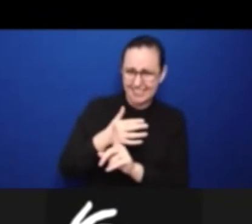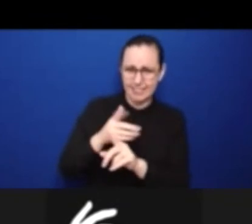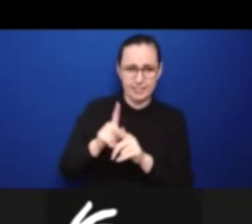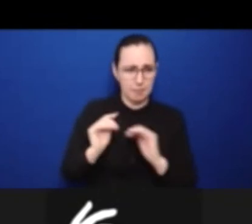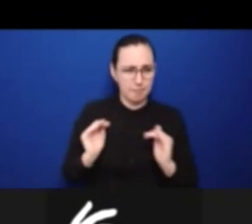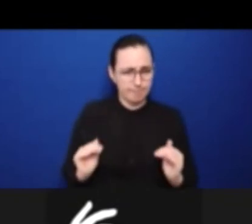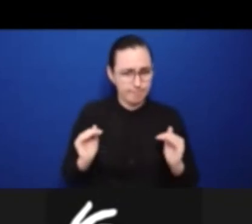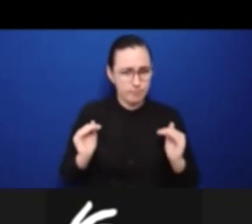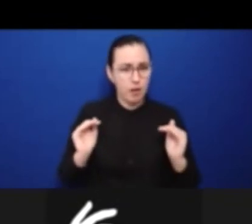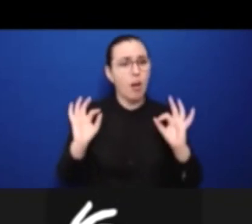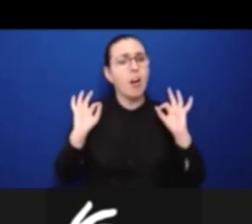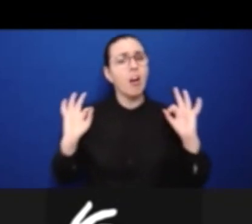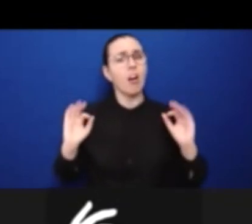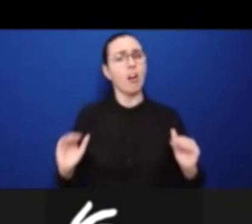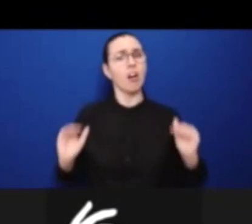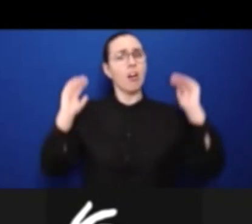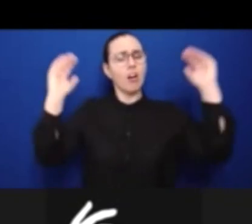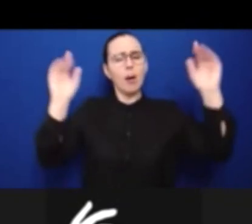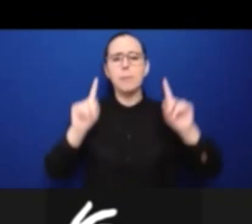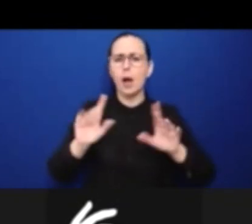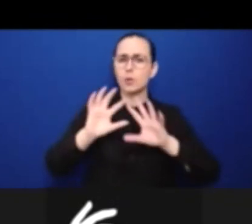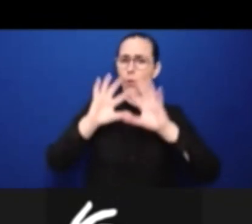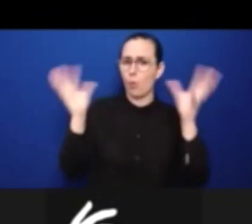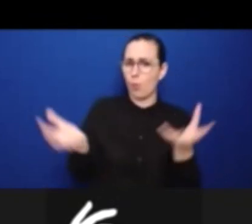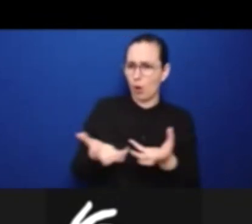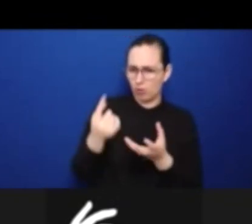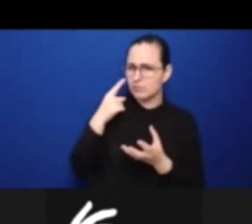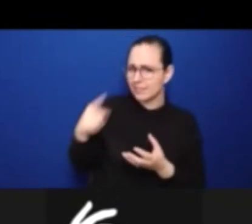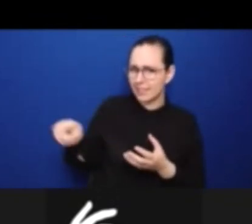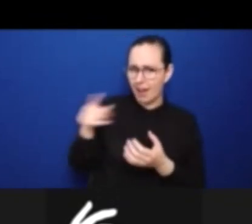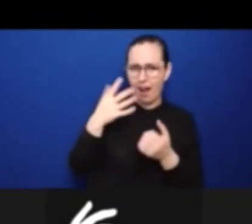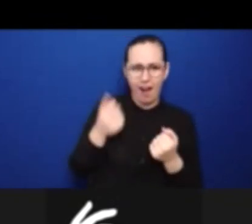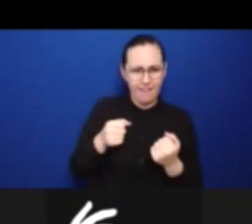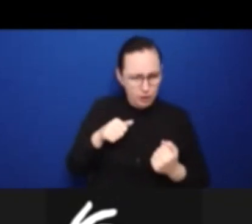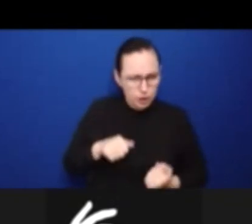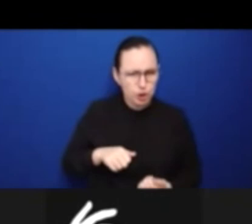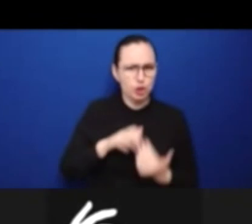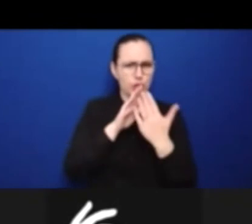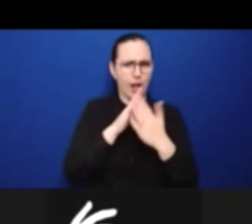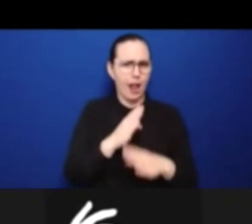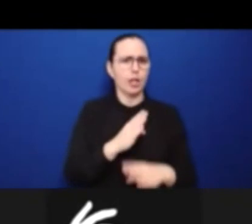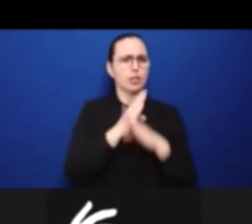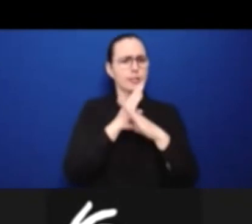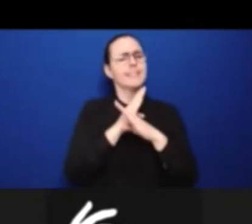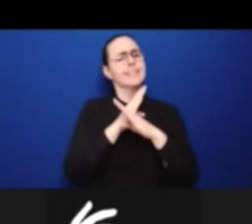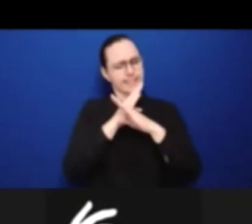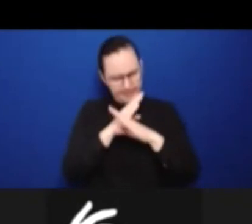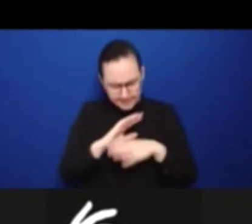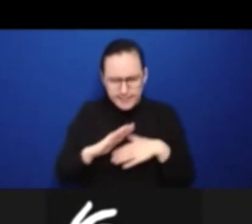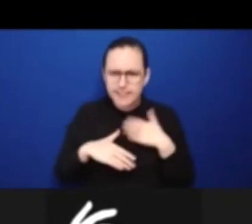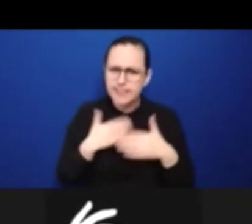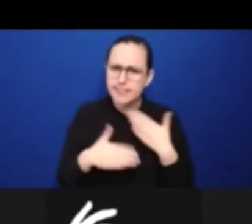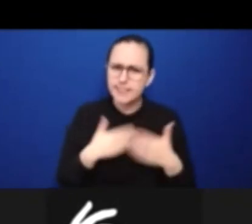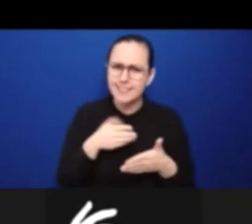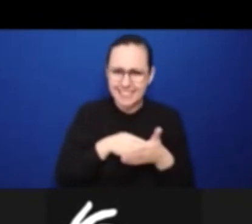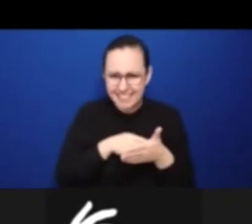I'd like to add that we also have a lot more work to do to accomplish. So as the statistical